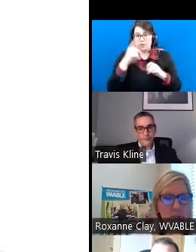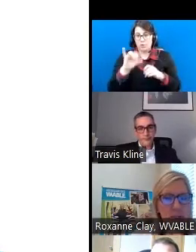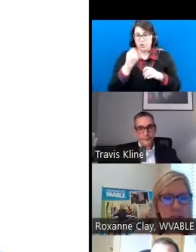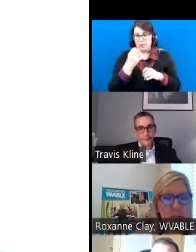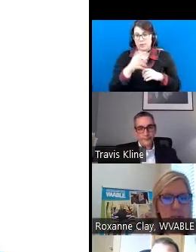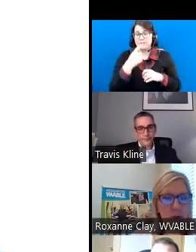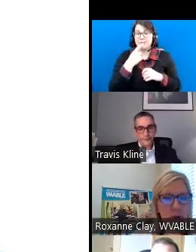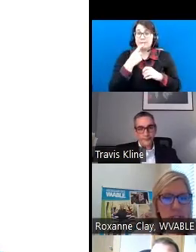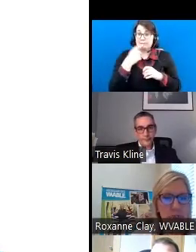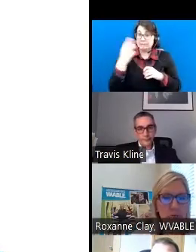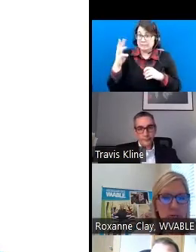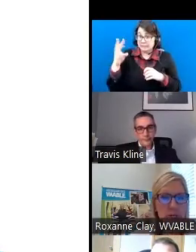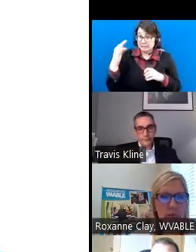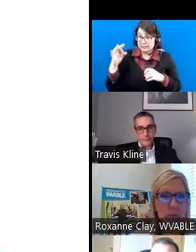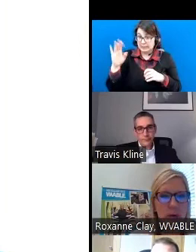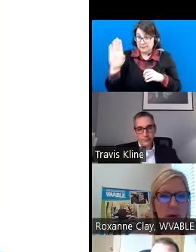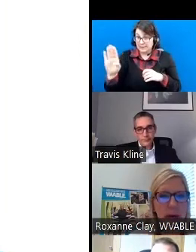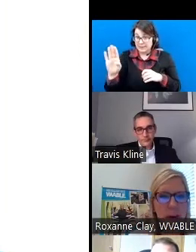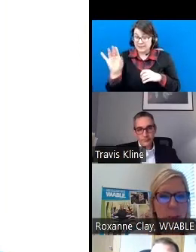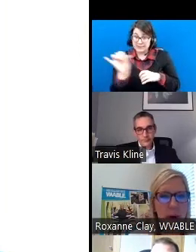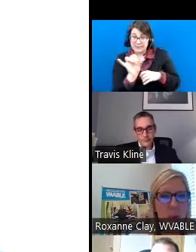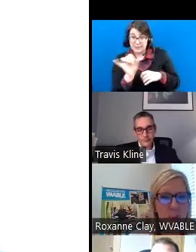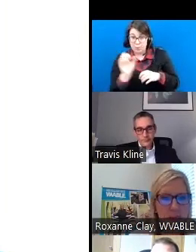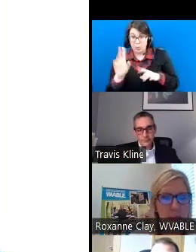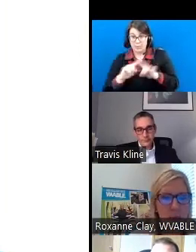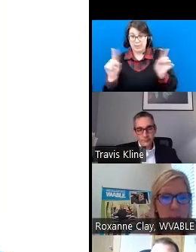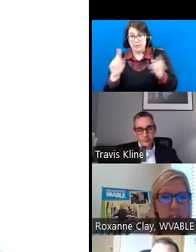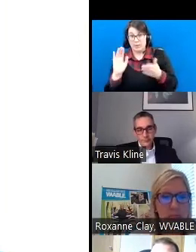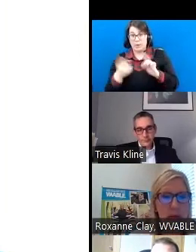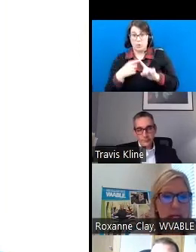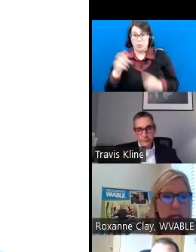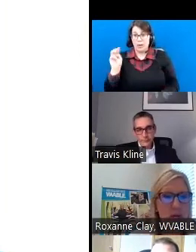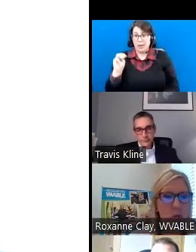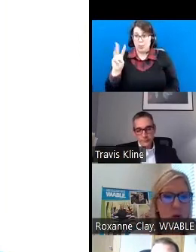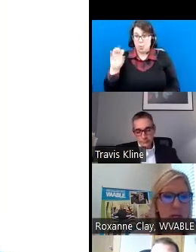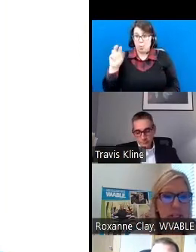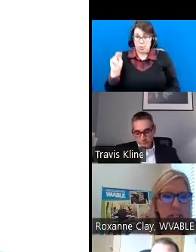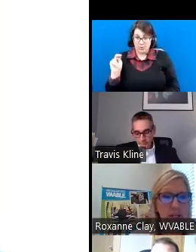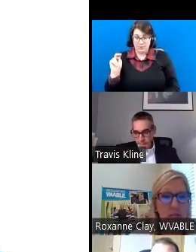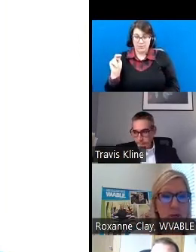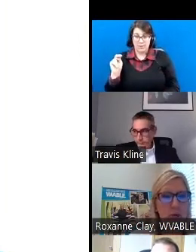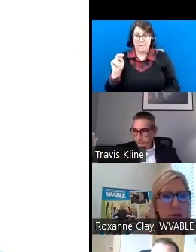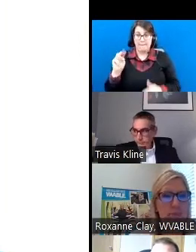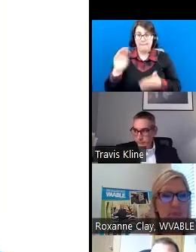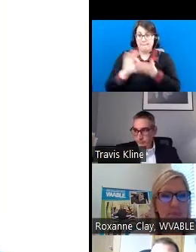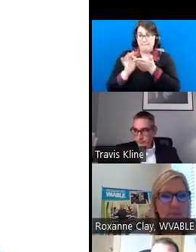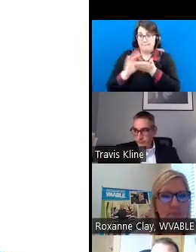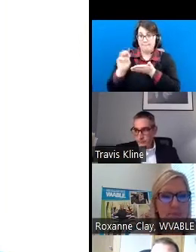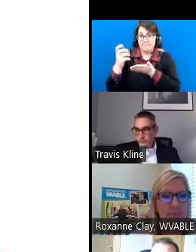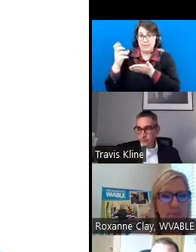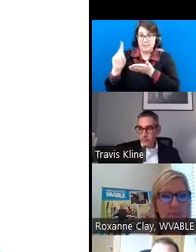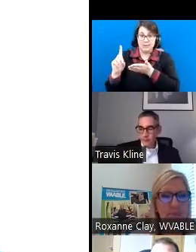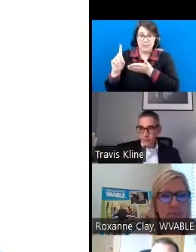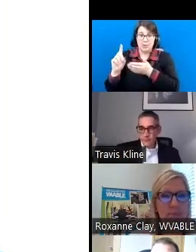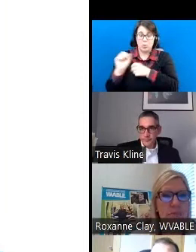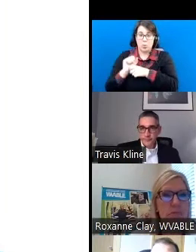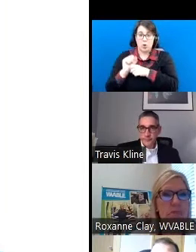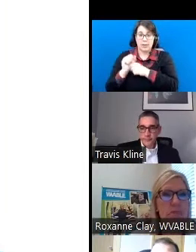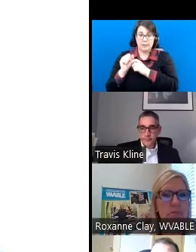similar to or different from the MWIN, which is the Medicaid Work Incentive program? Sure.